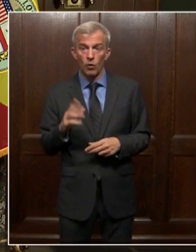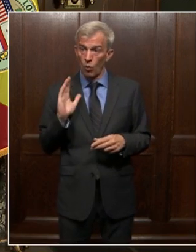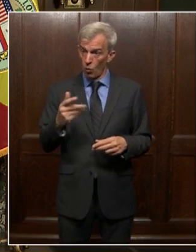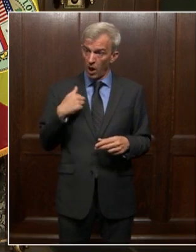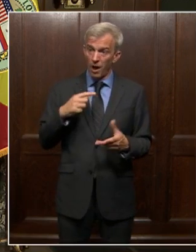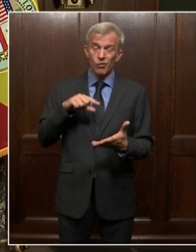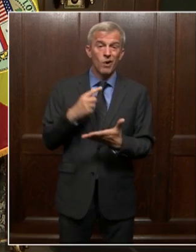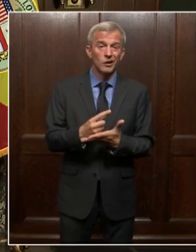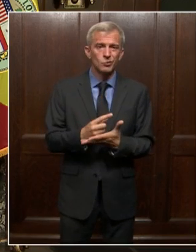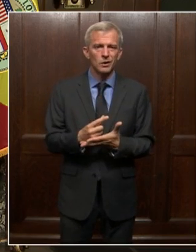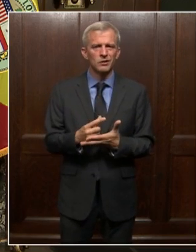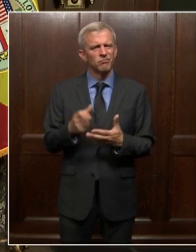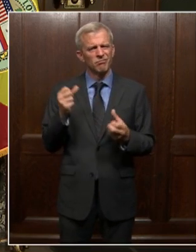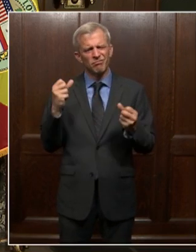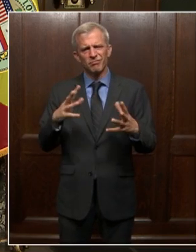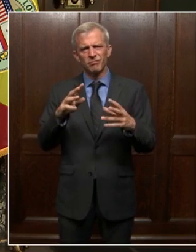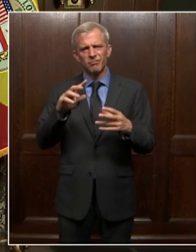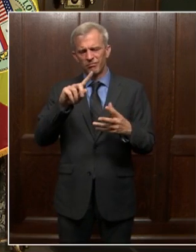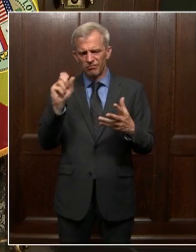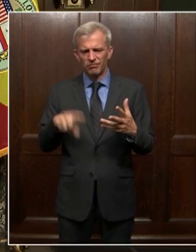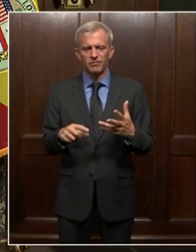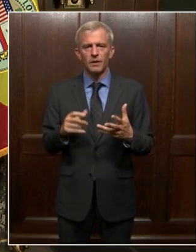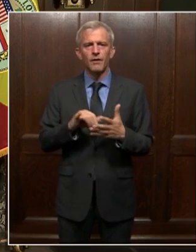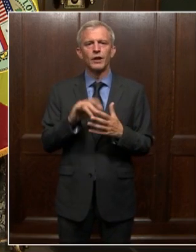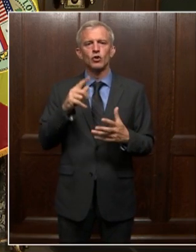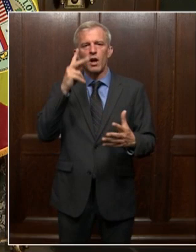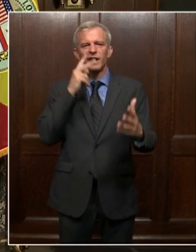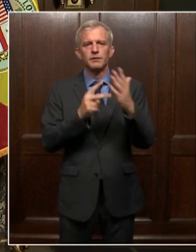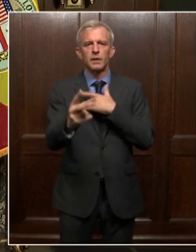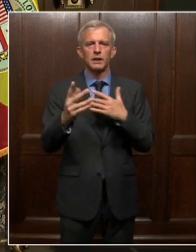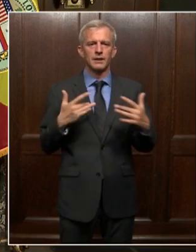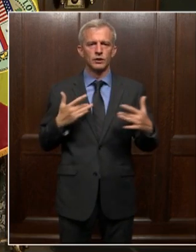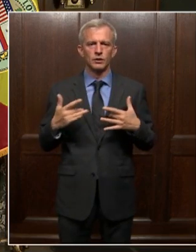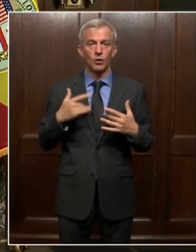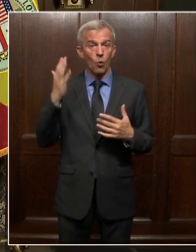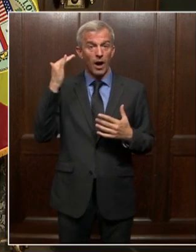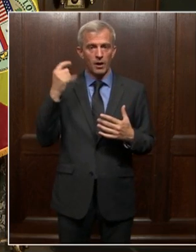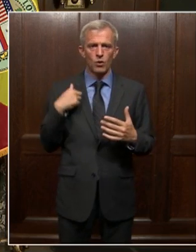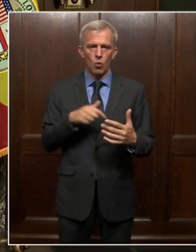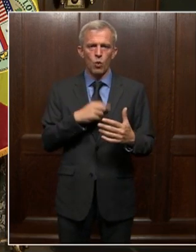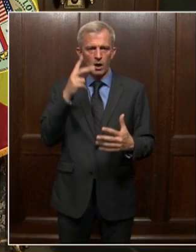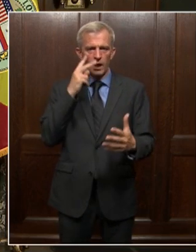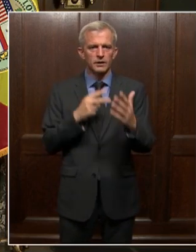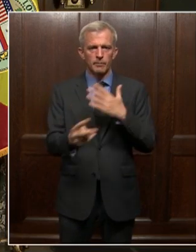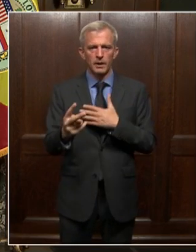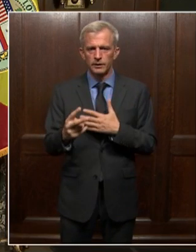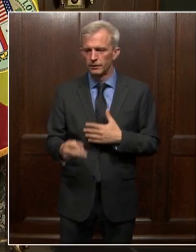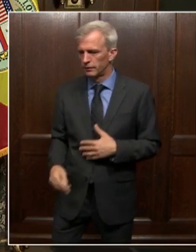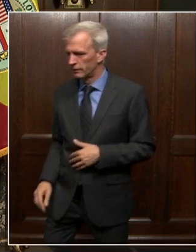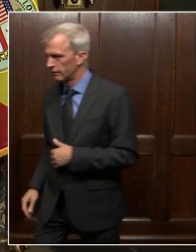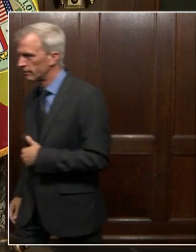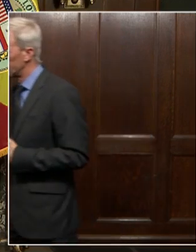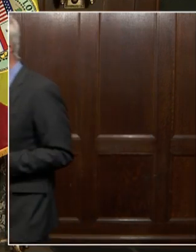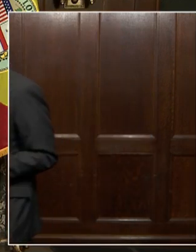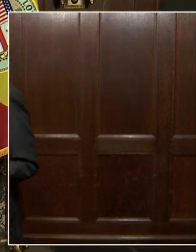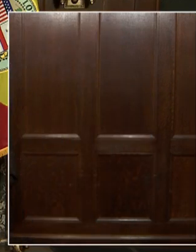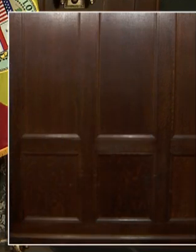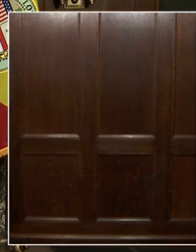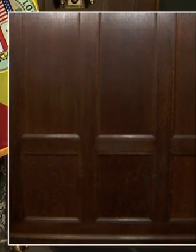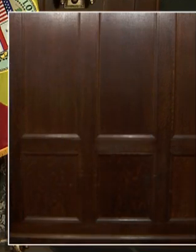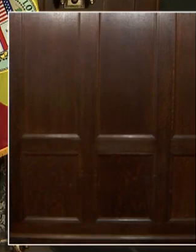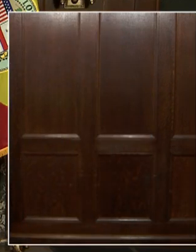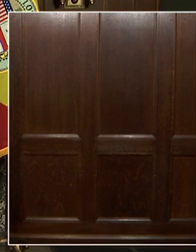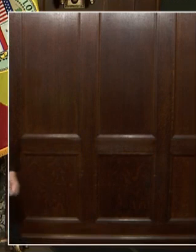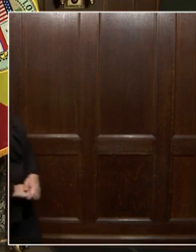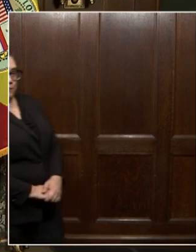graduation? That's called anticipatory anxiety because we're anticipating. So let's take a look at mental health and a little